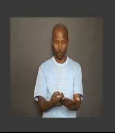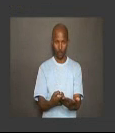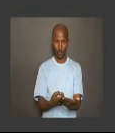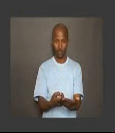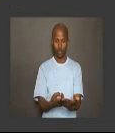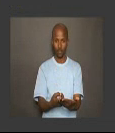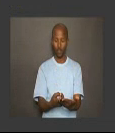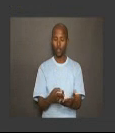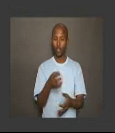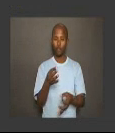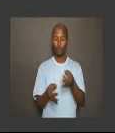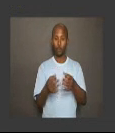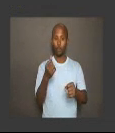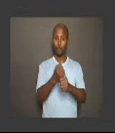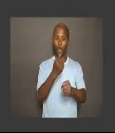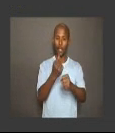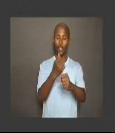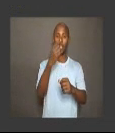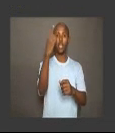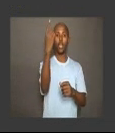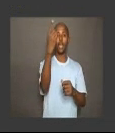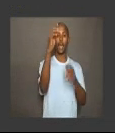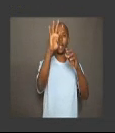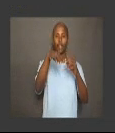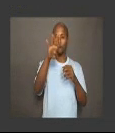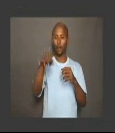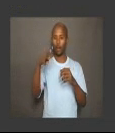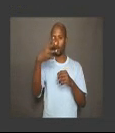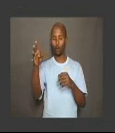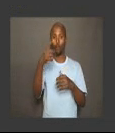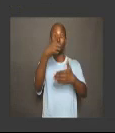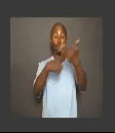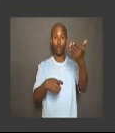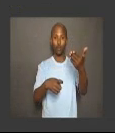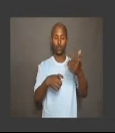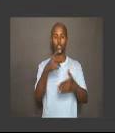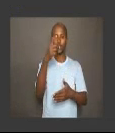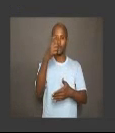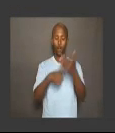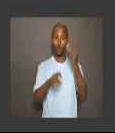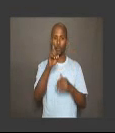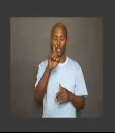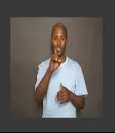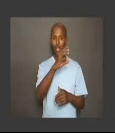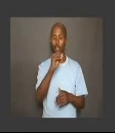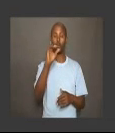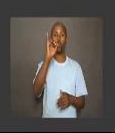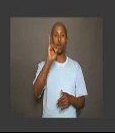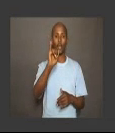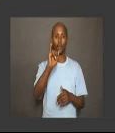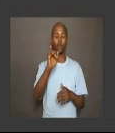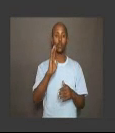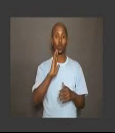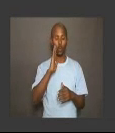Therefore, if we make a table of values, the values of x